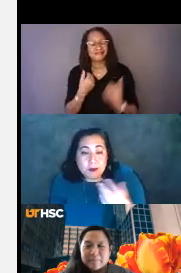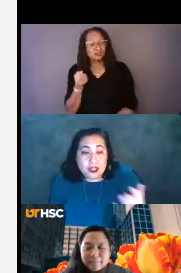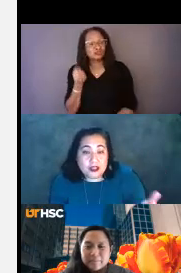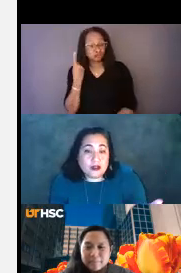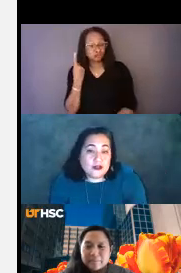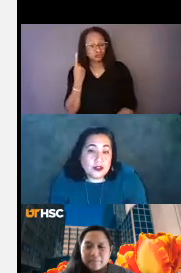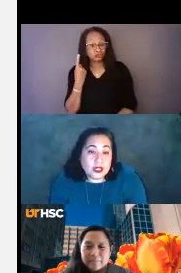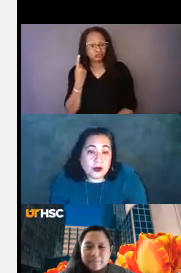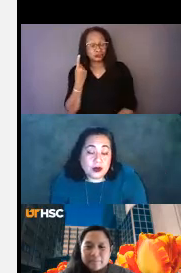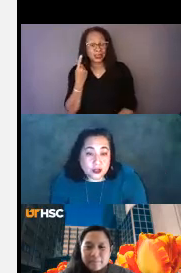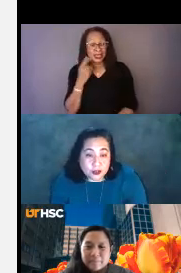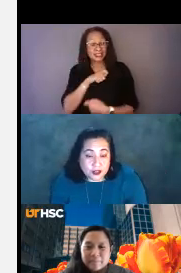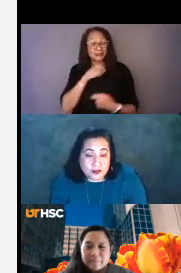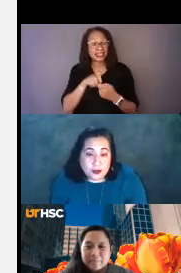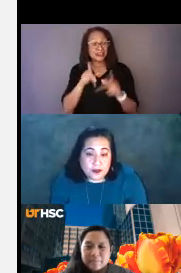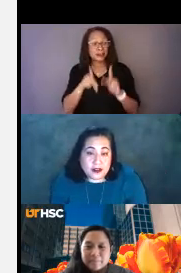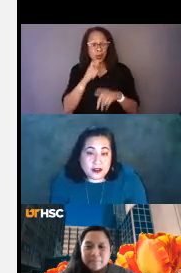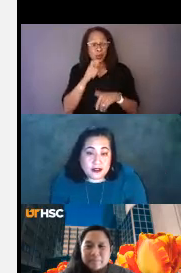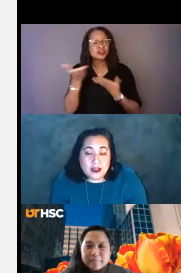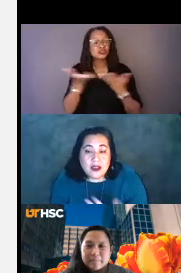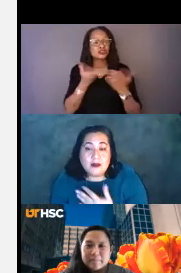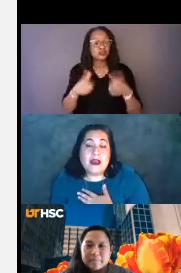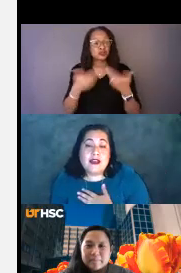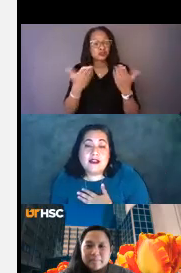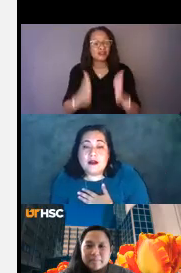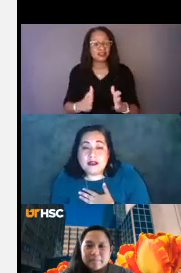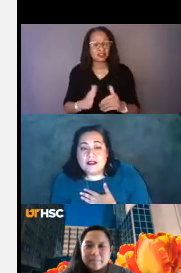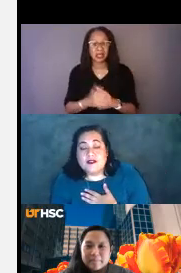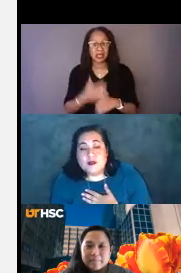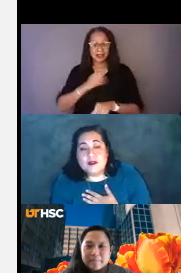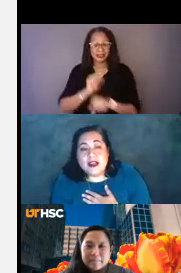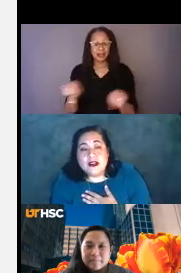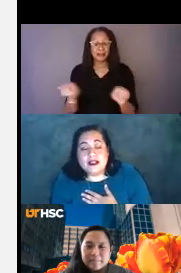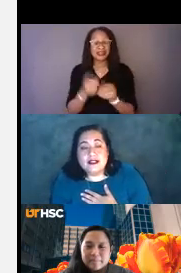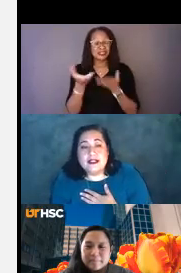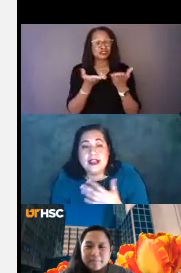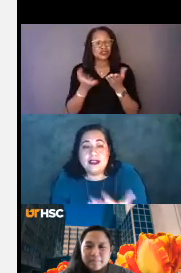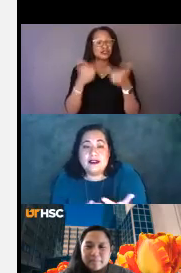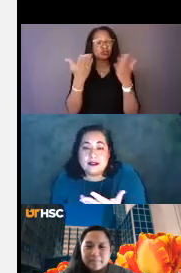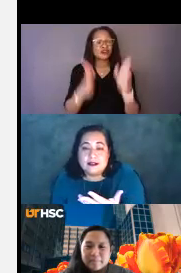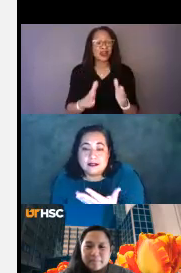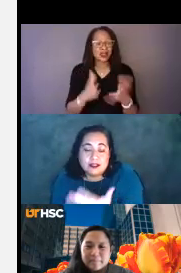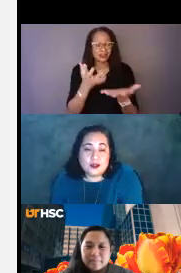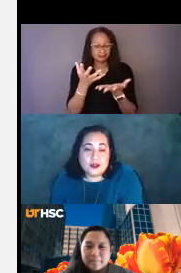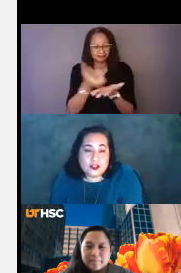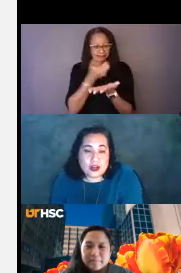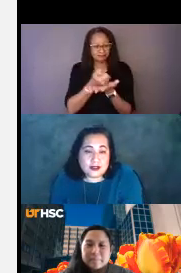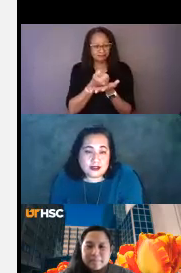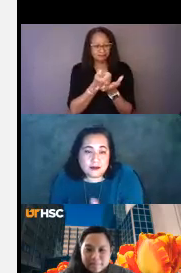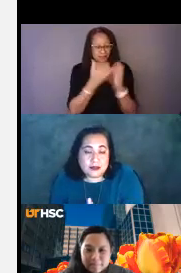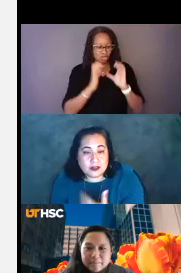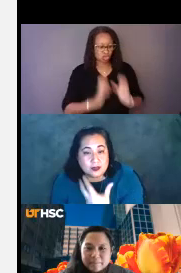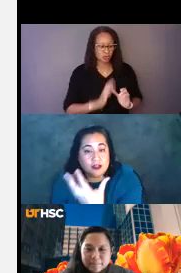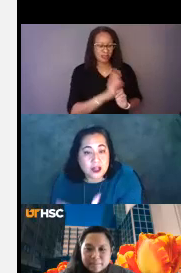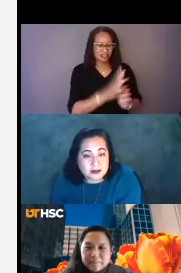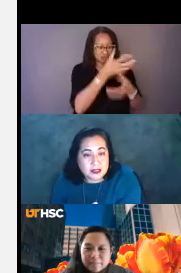especially those of you here who are service providers. My job as a service provider is to gain the consumer's trust,